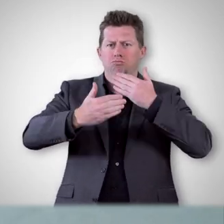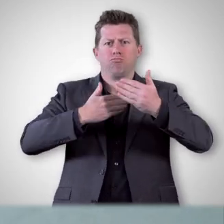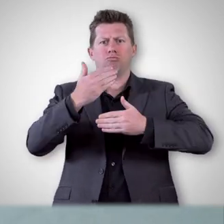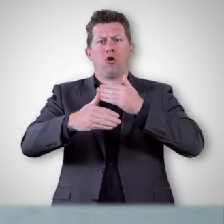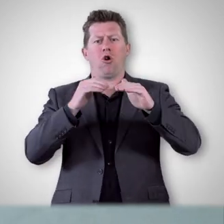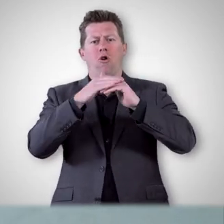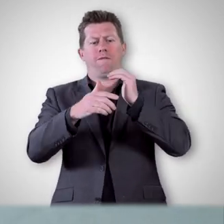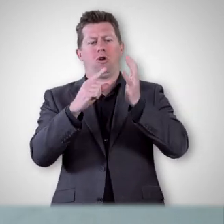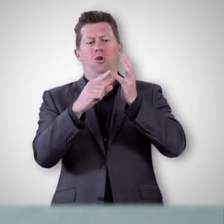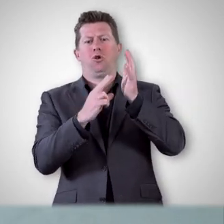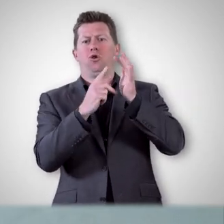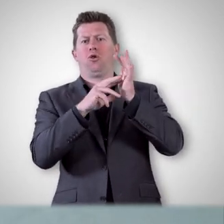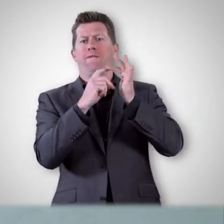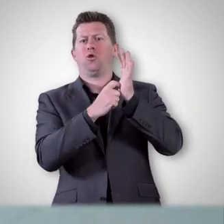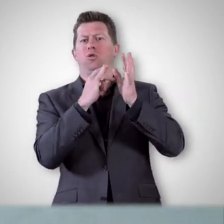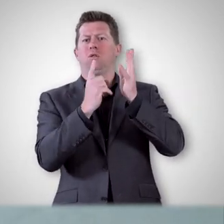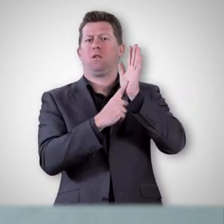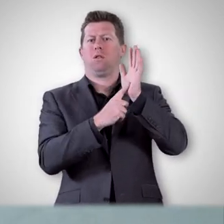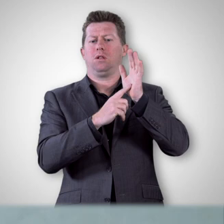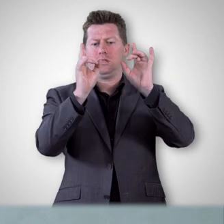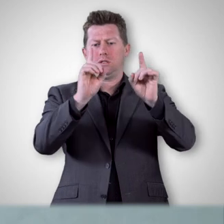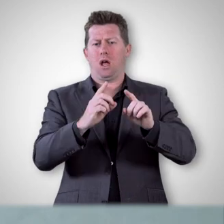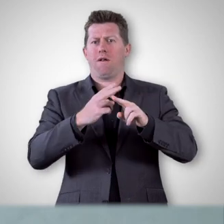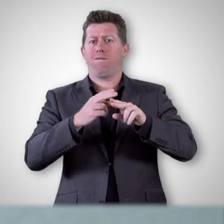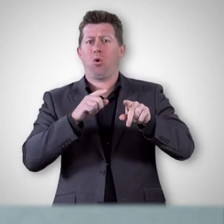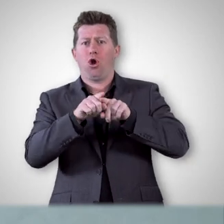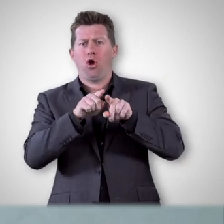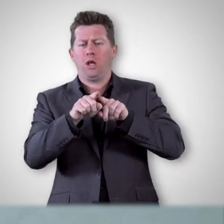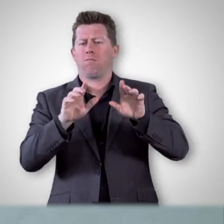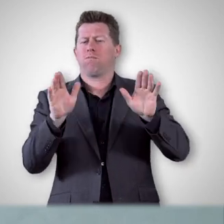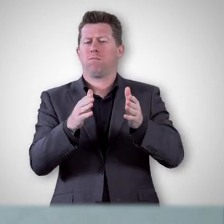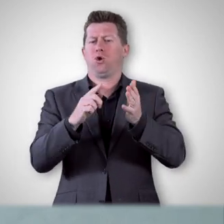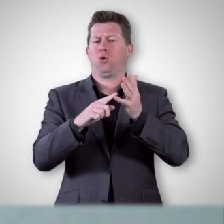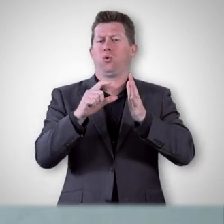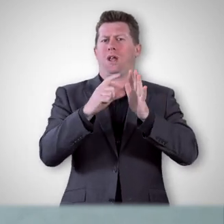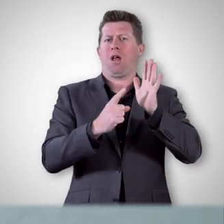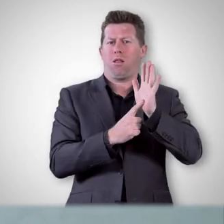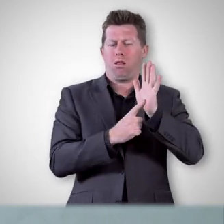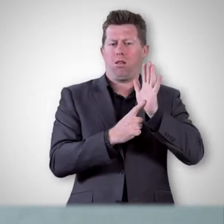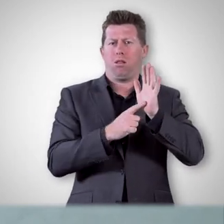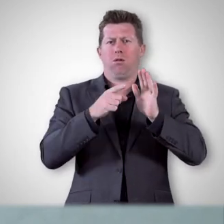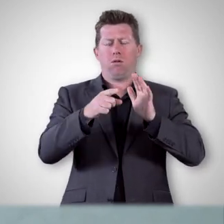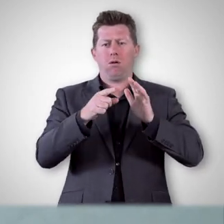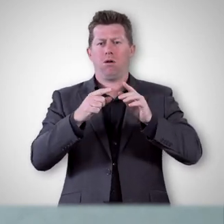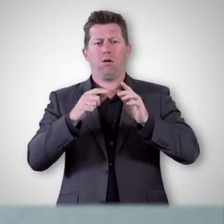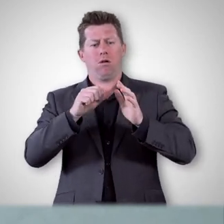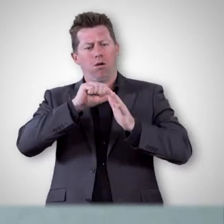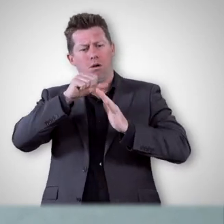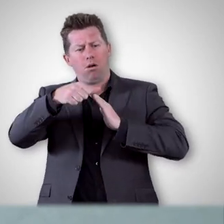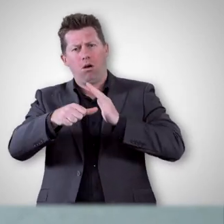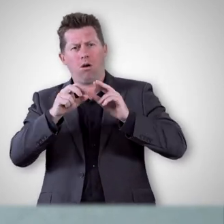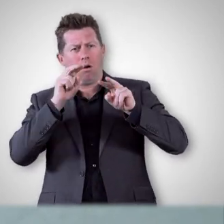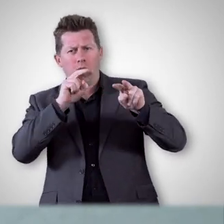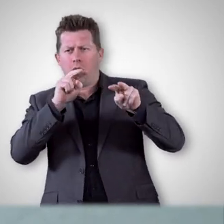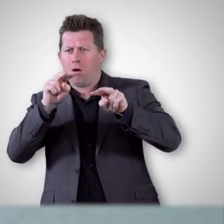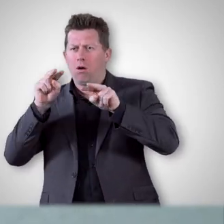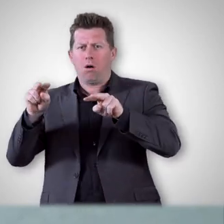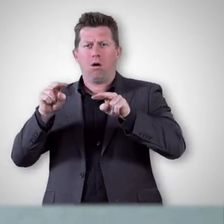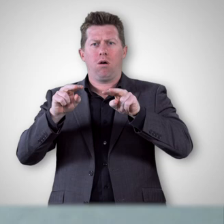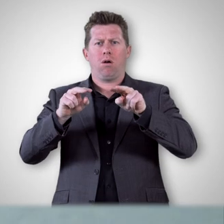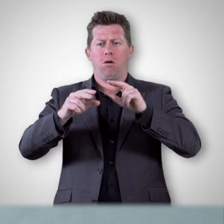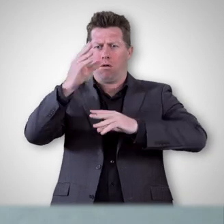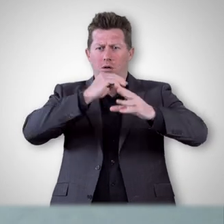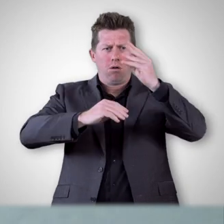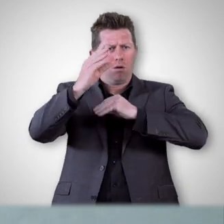Universal Design for Learning, or UDL. As you've learned in this UDL in Tertiary Education series, Universal